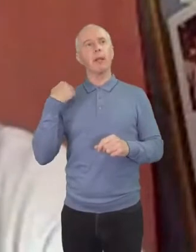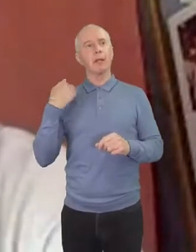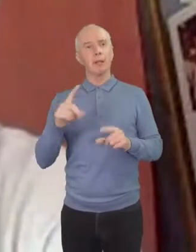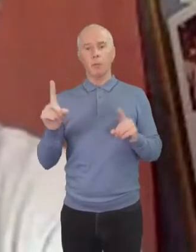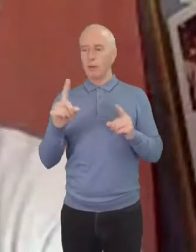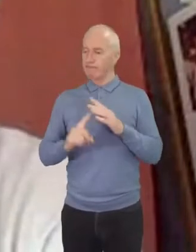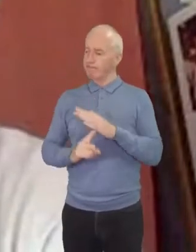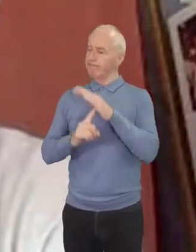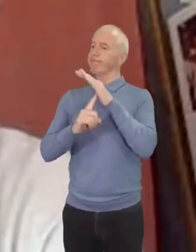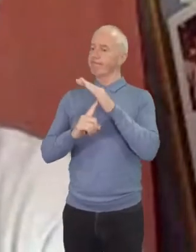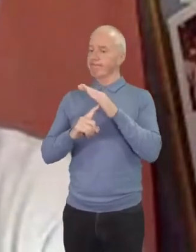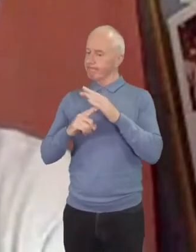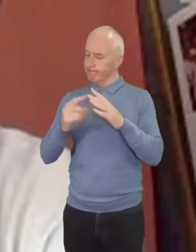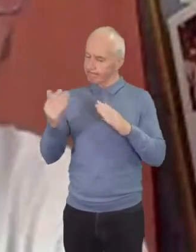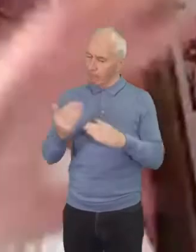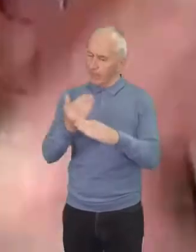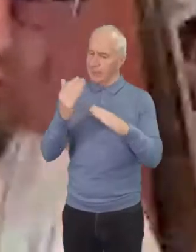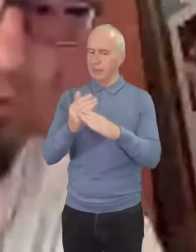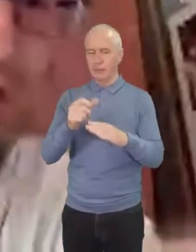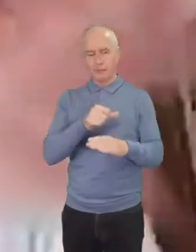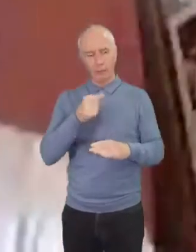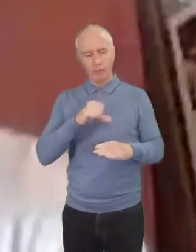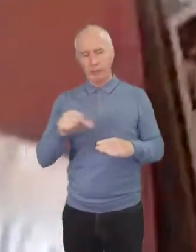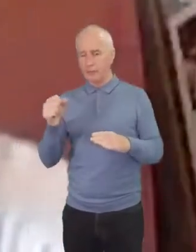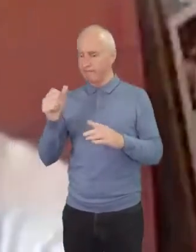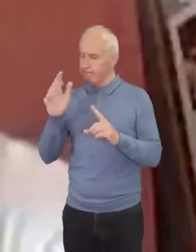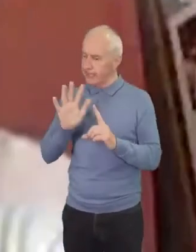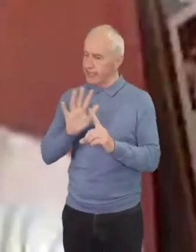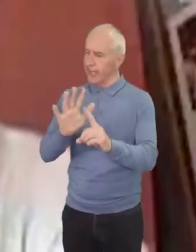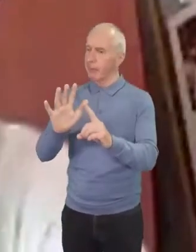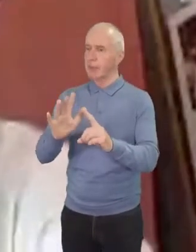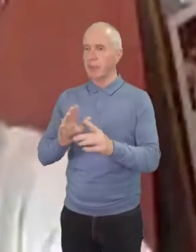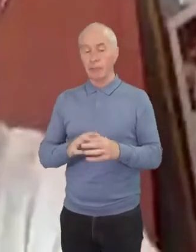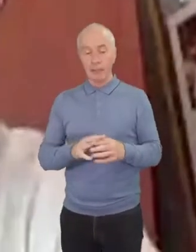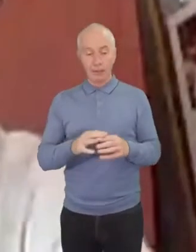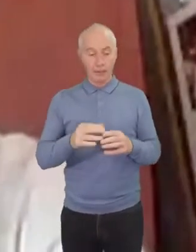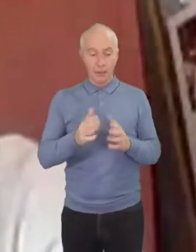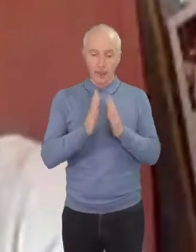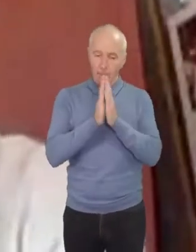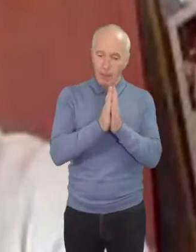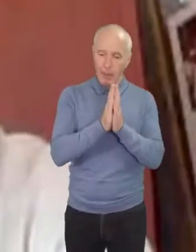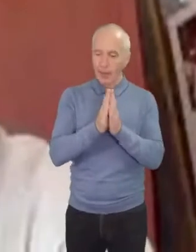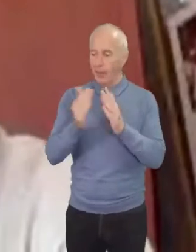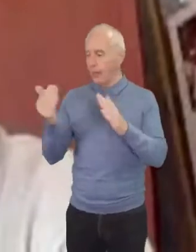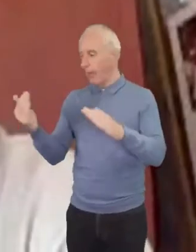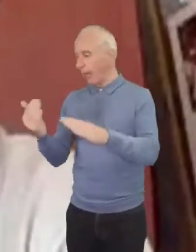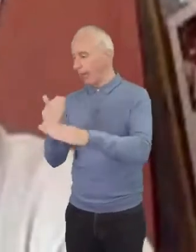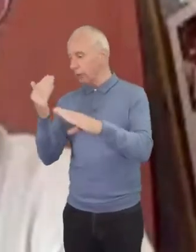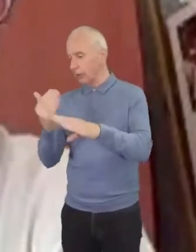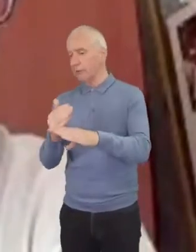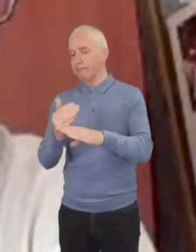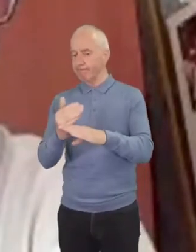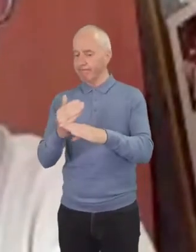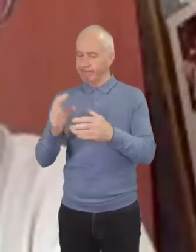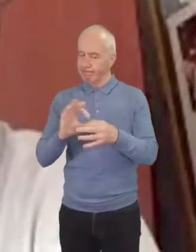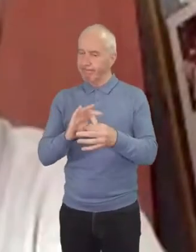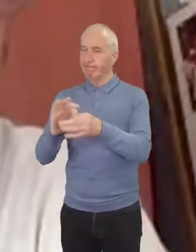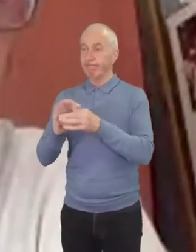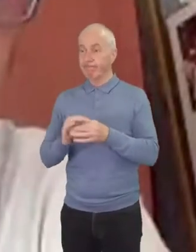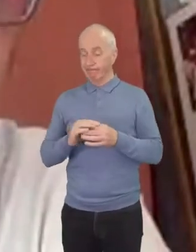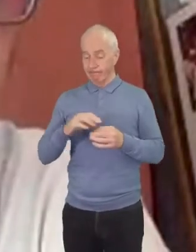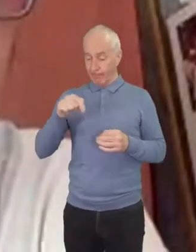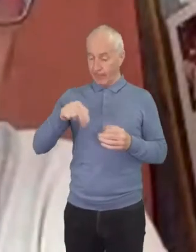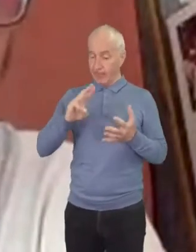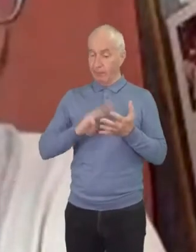christian discipleship so that we are people of prayer and action uh so this month we talked about